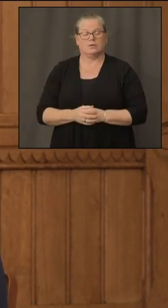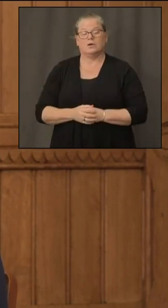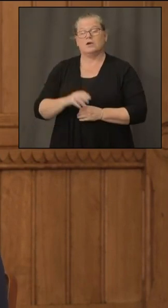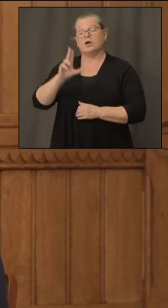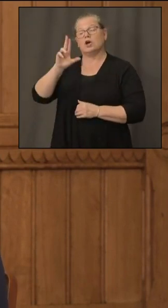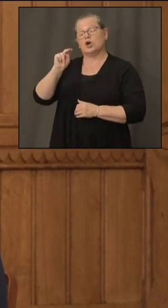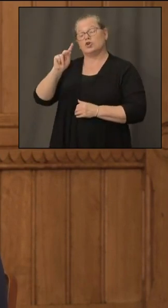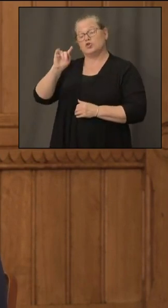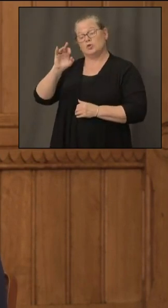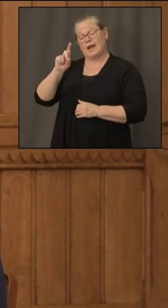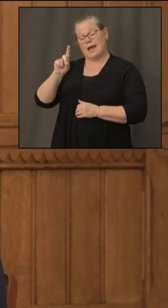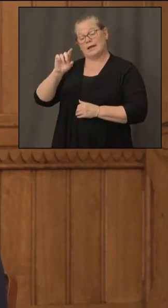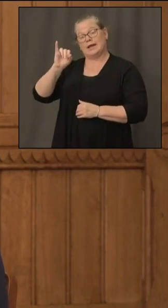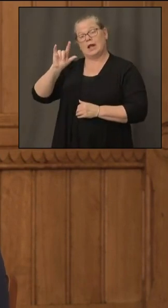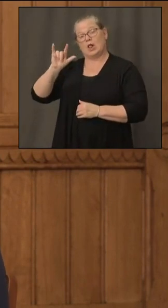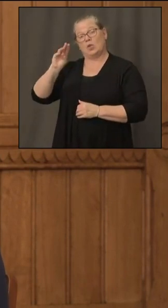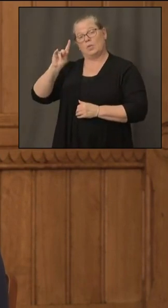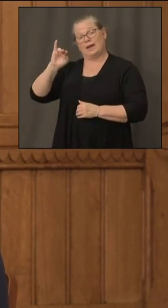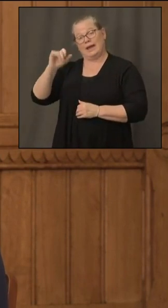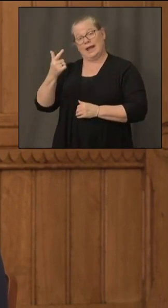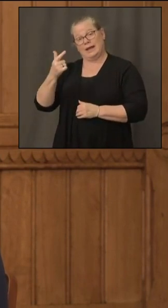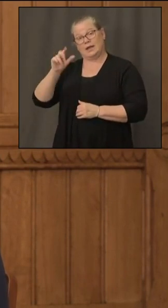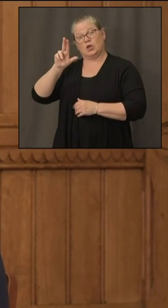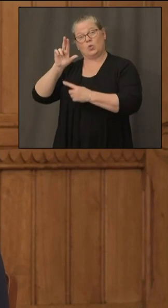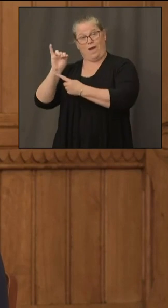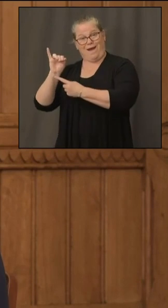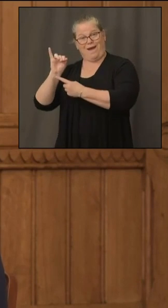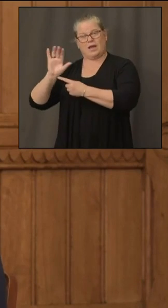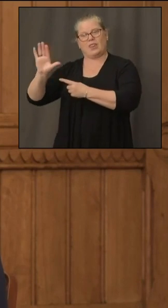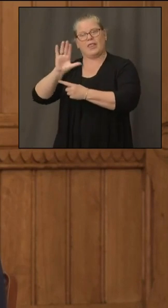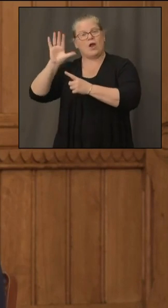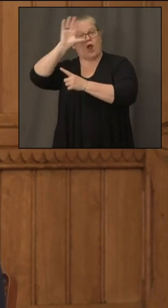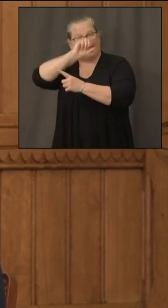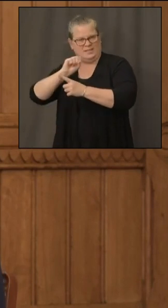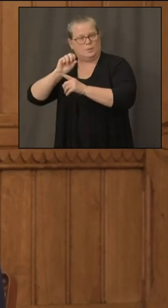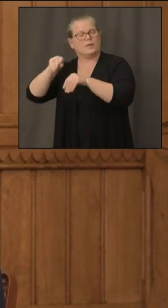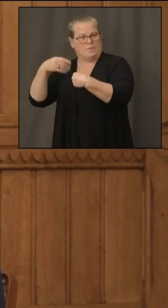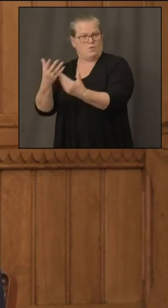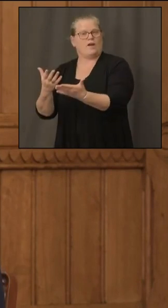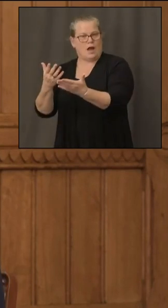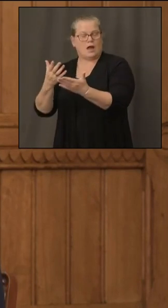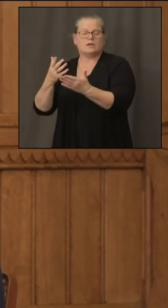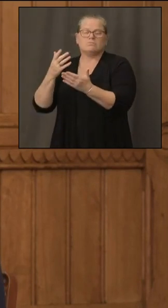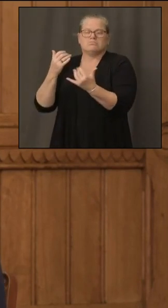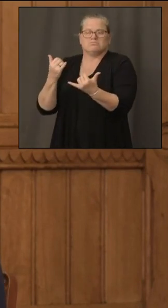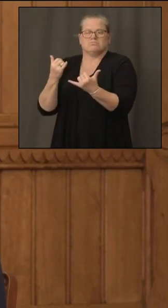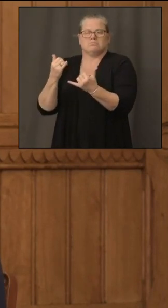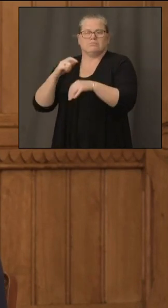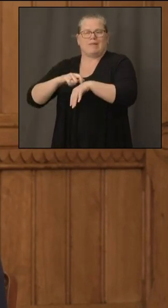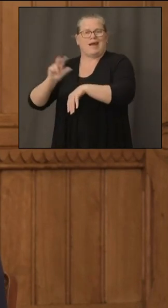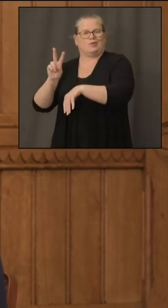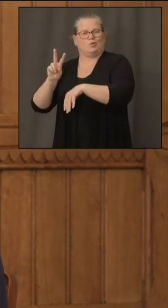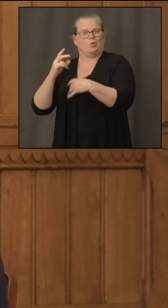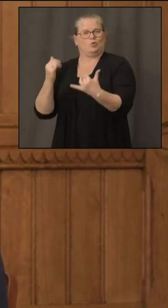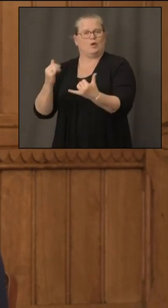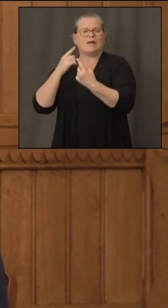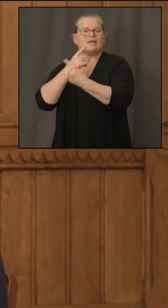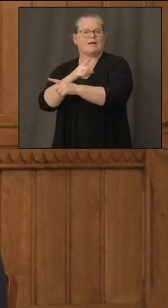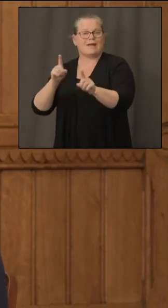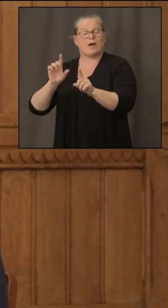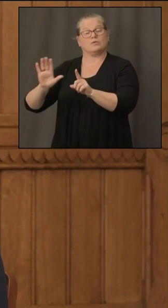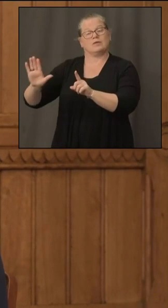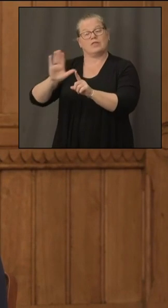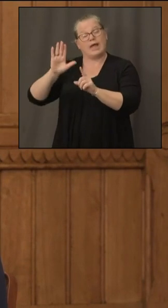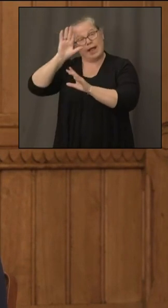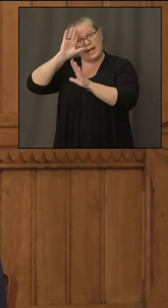illuminating has provided that estimate clarifying that they announced at two o'clock today that they expect to have